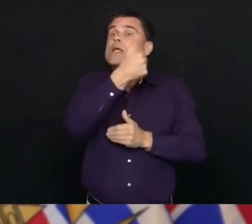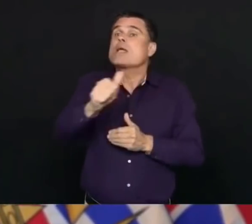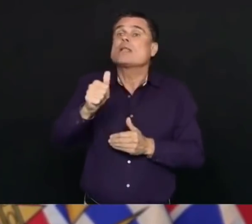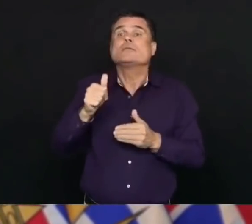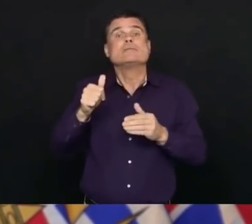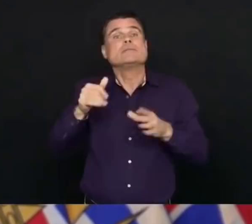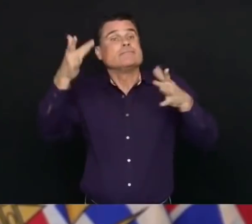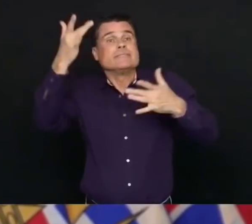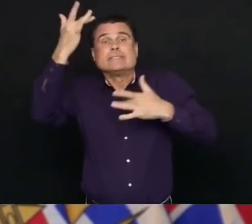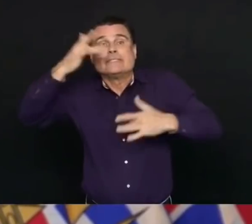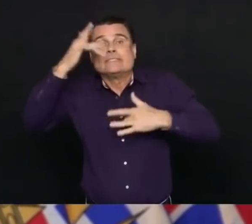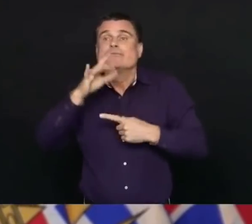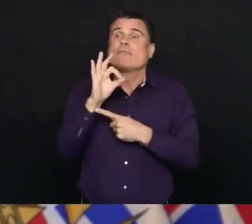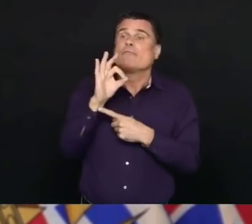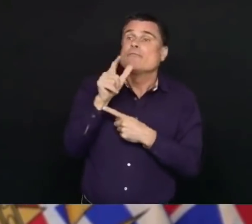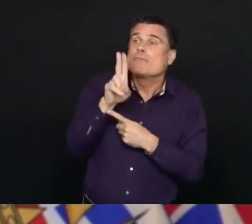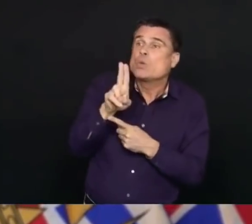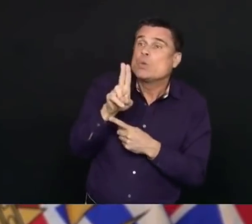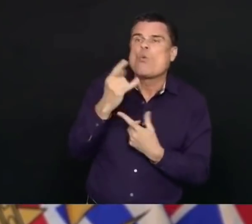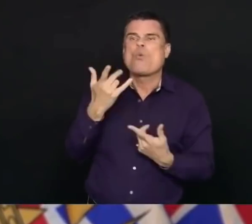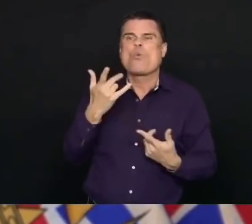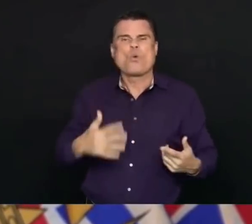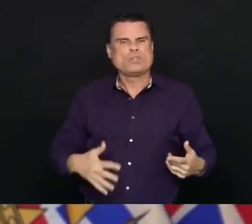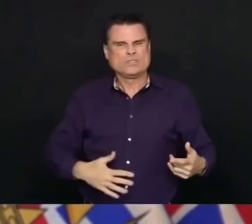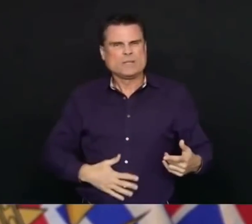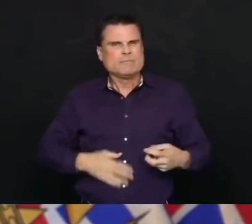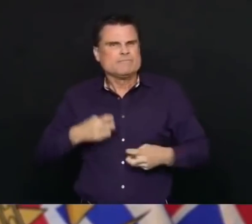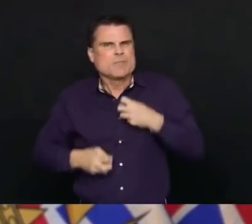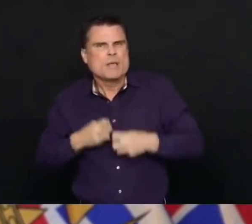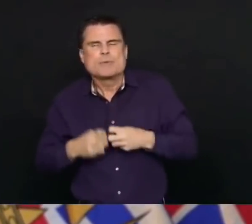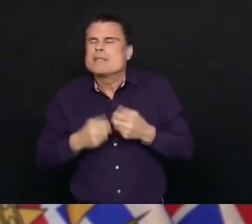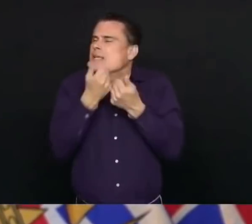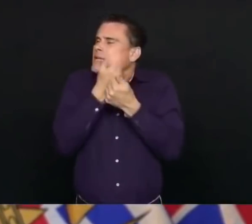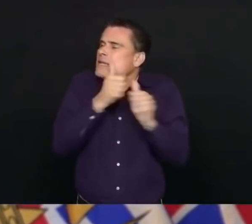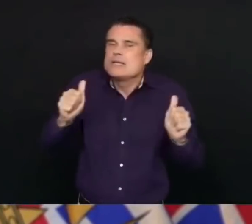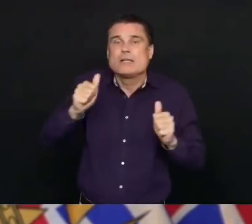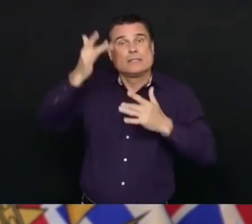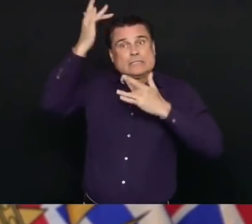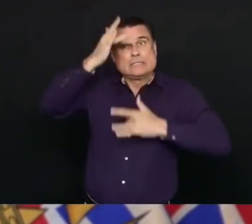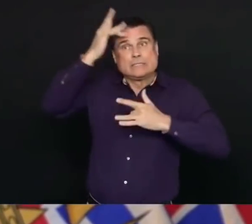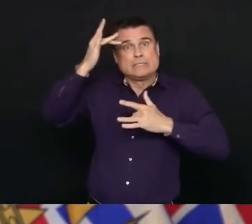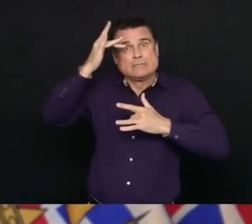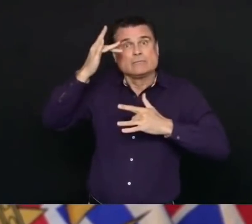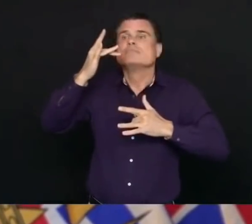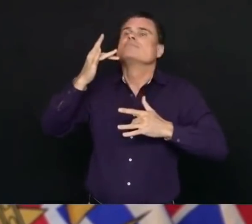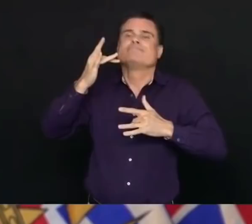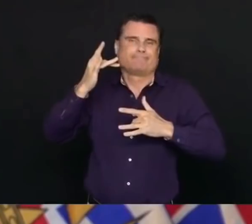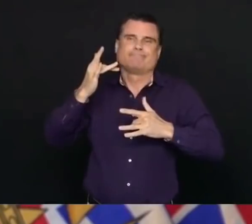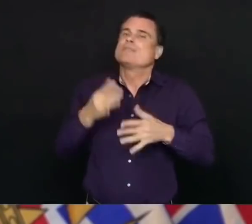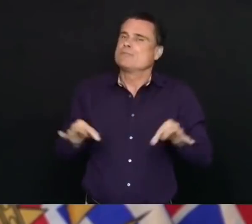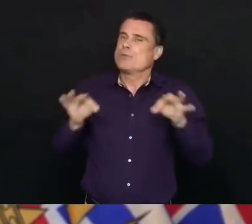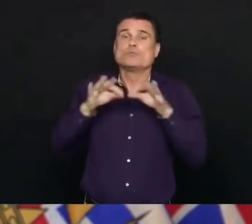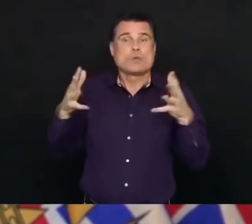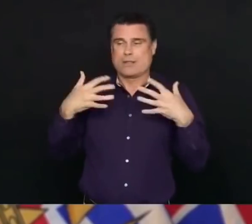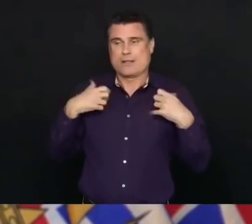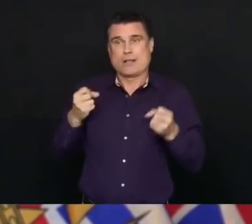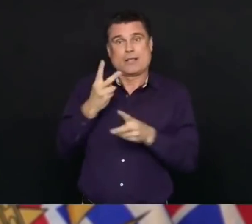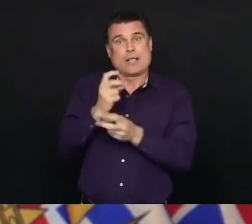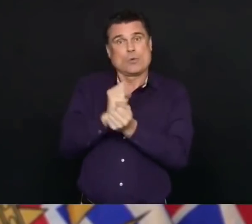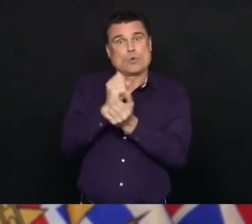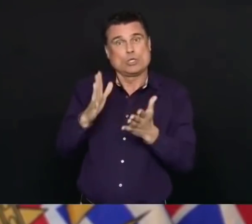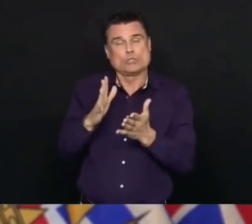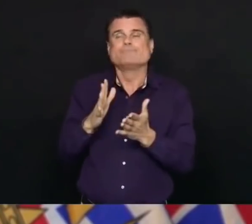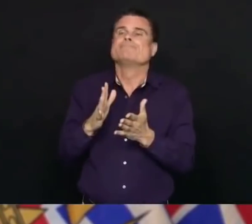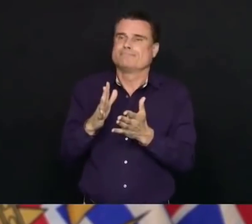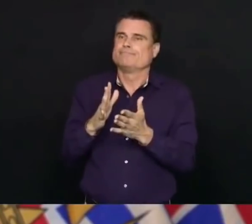with care providers needing and healthcare workers of all kinds needing to work at multiple different facilities makes it such a